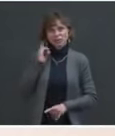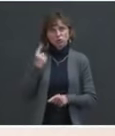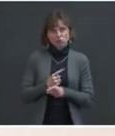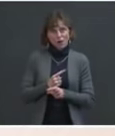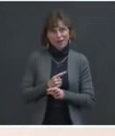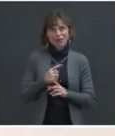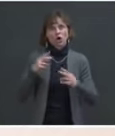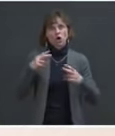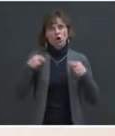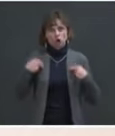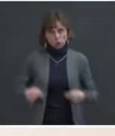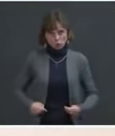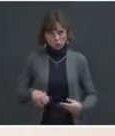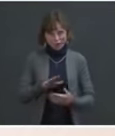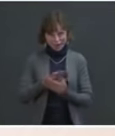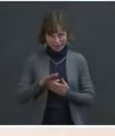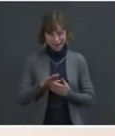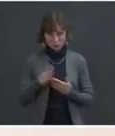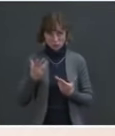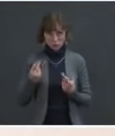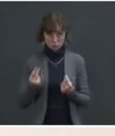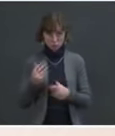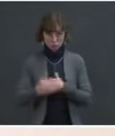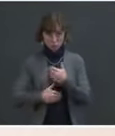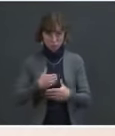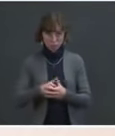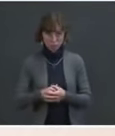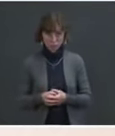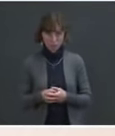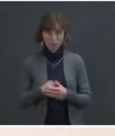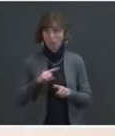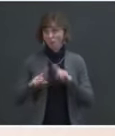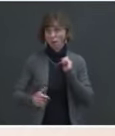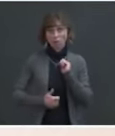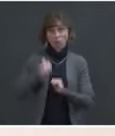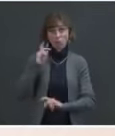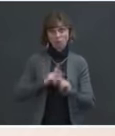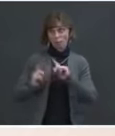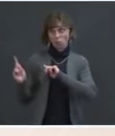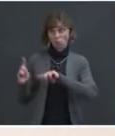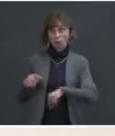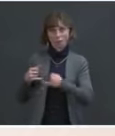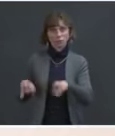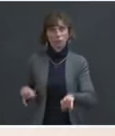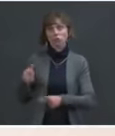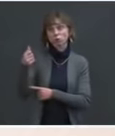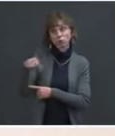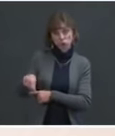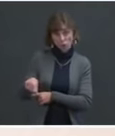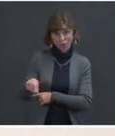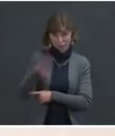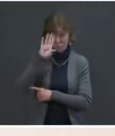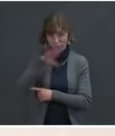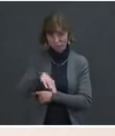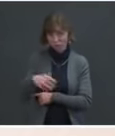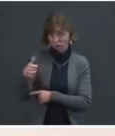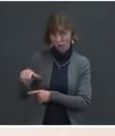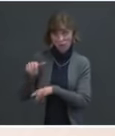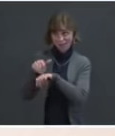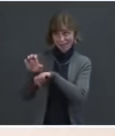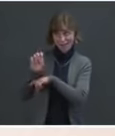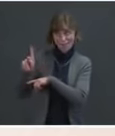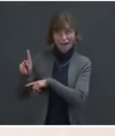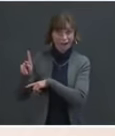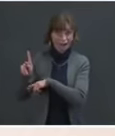important for people to understand that the vast majority of people who come to our border are turned away, are sent back to their